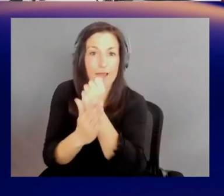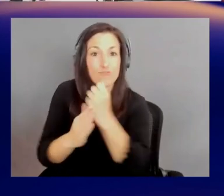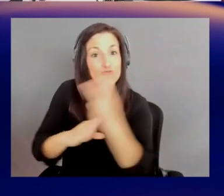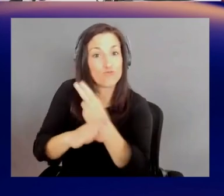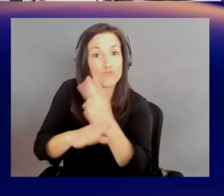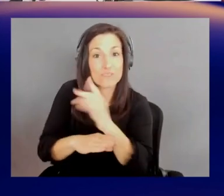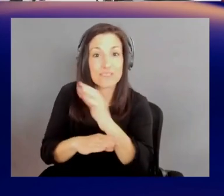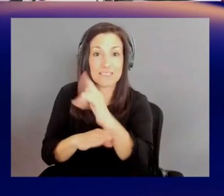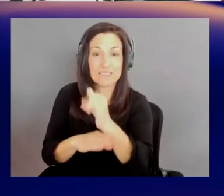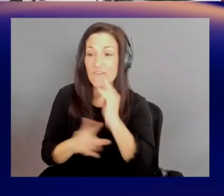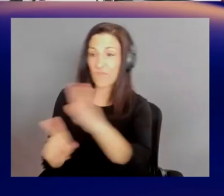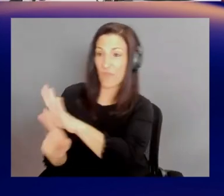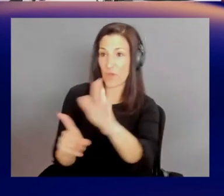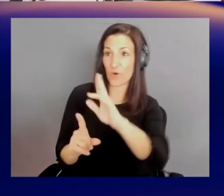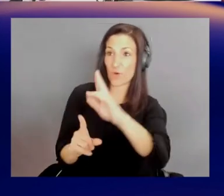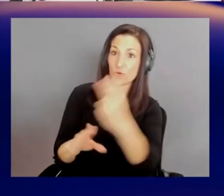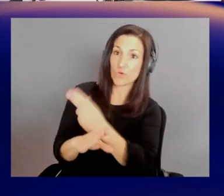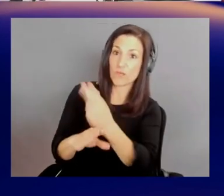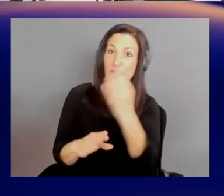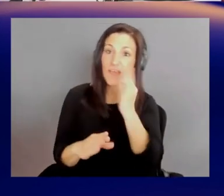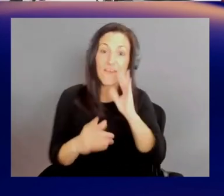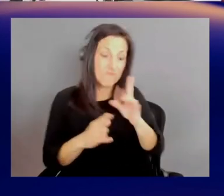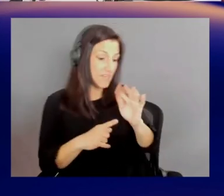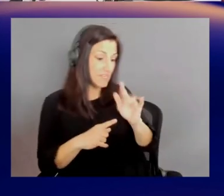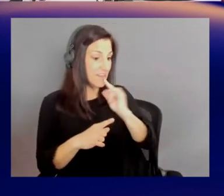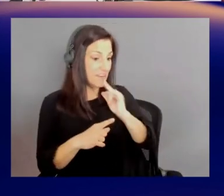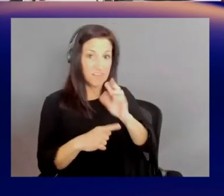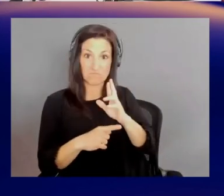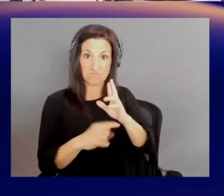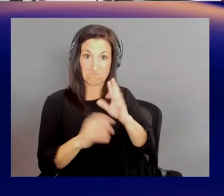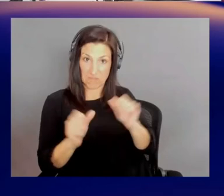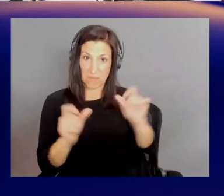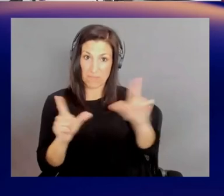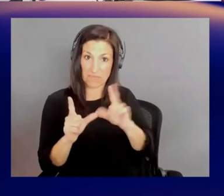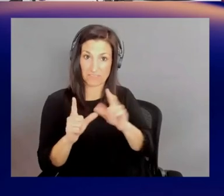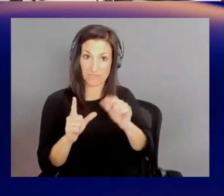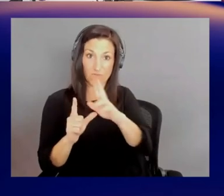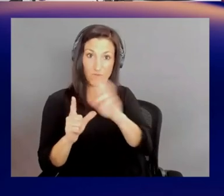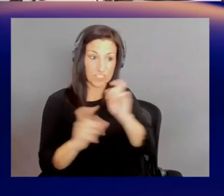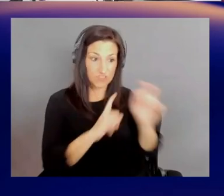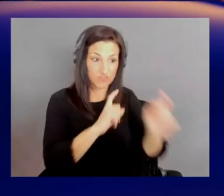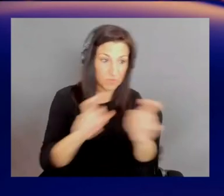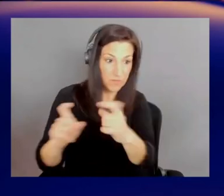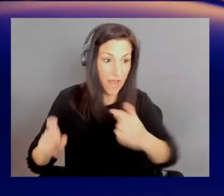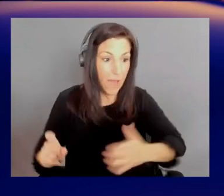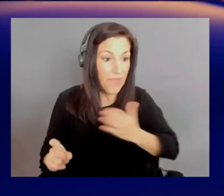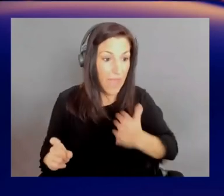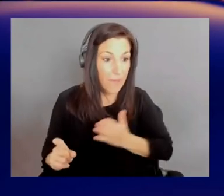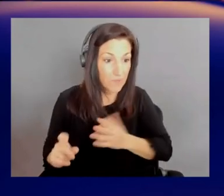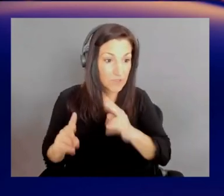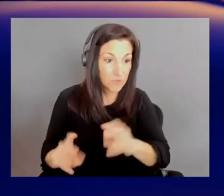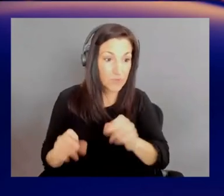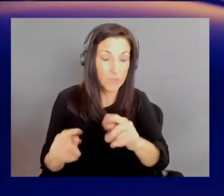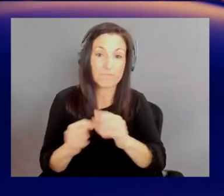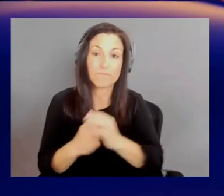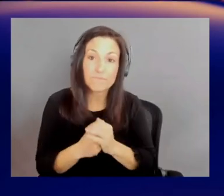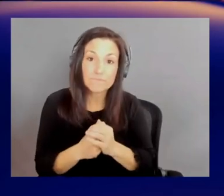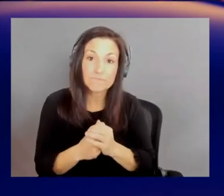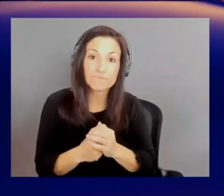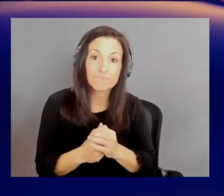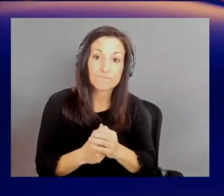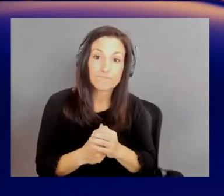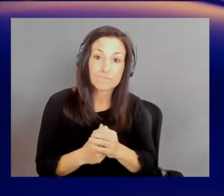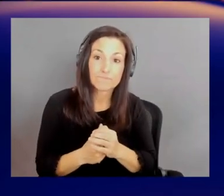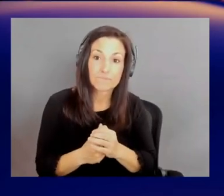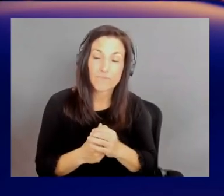are licensed to be redistributed, I'm happy to help them distribute those data as well. Cool. Yeah. But earlier on, we touched a little bit on health. Yeah. So